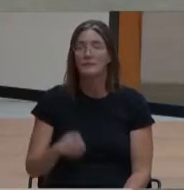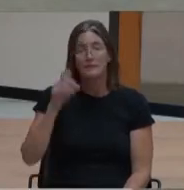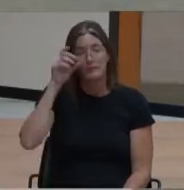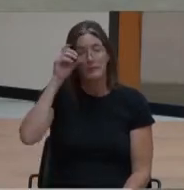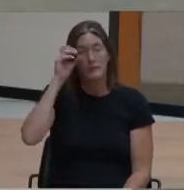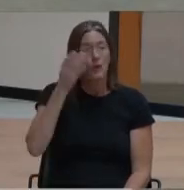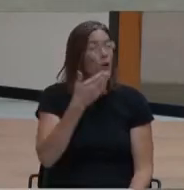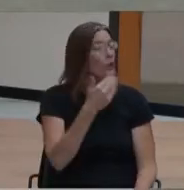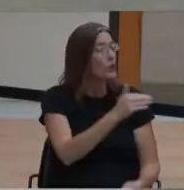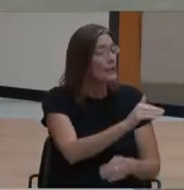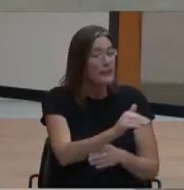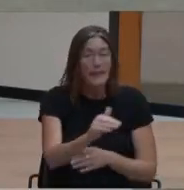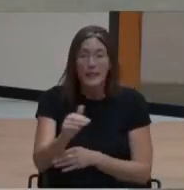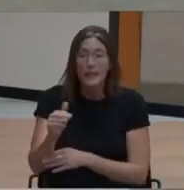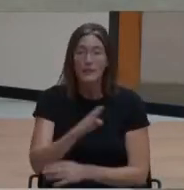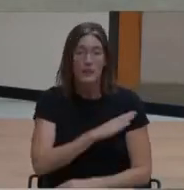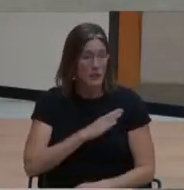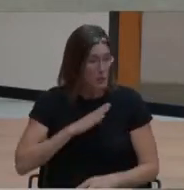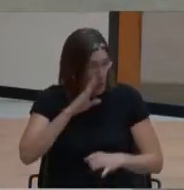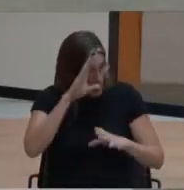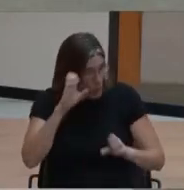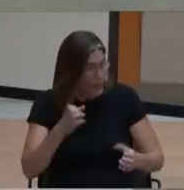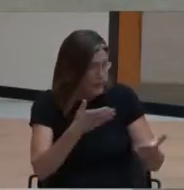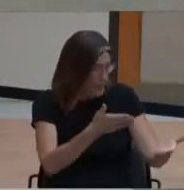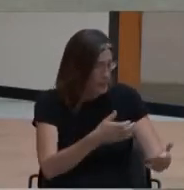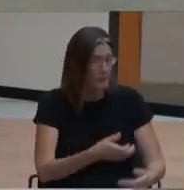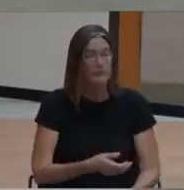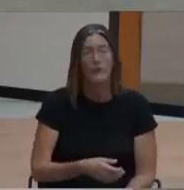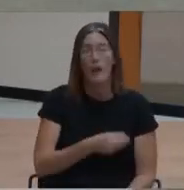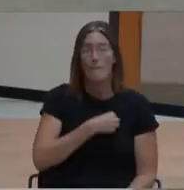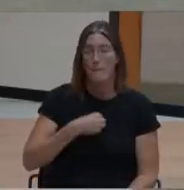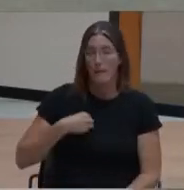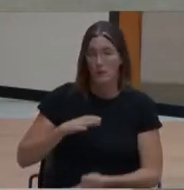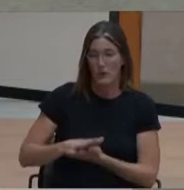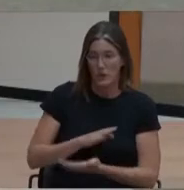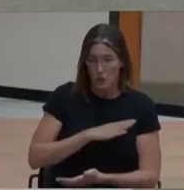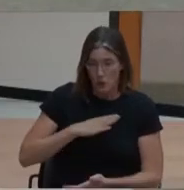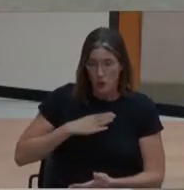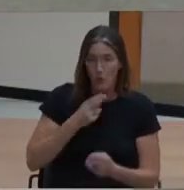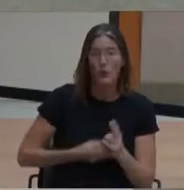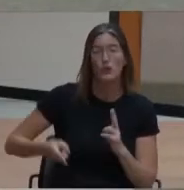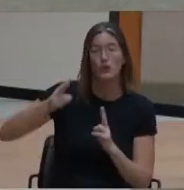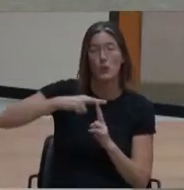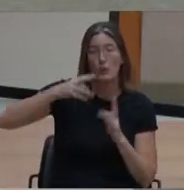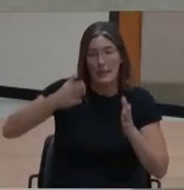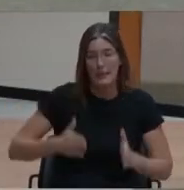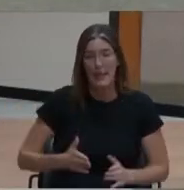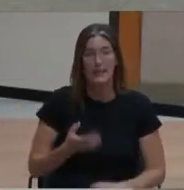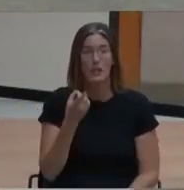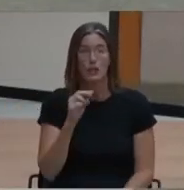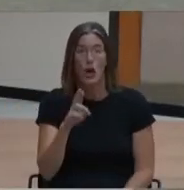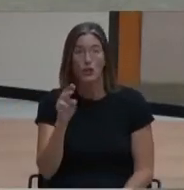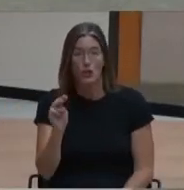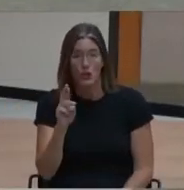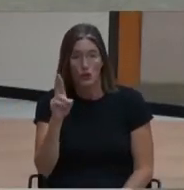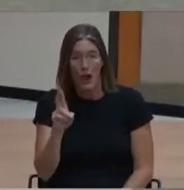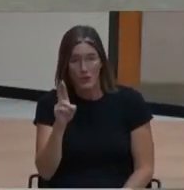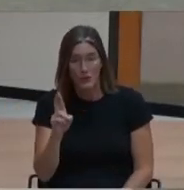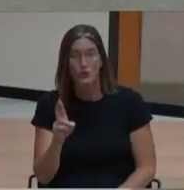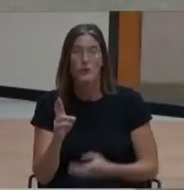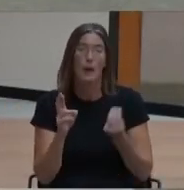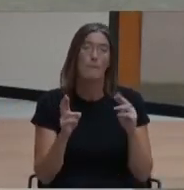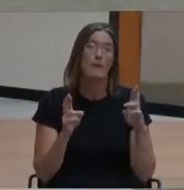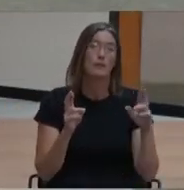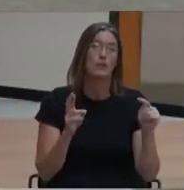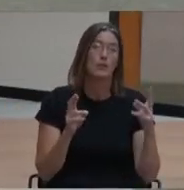Good evening, Board President, Ms. Amescua, members of the school board, Superintendent, Dr. Rasmussen, and Mr. Tower, executive cabinet members and